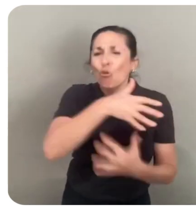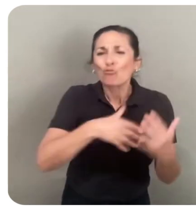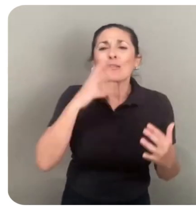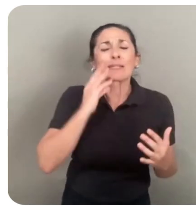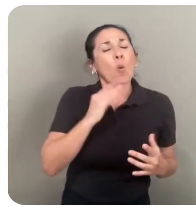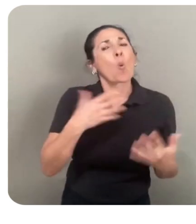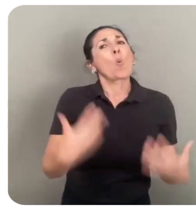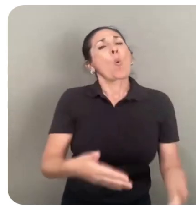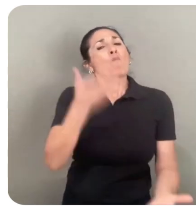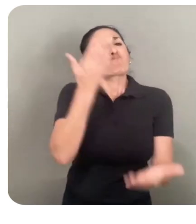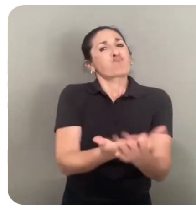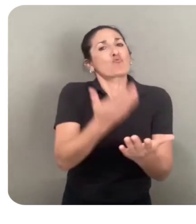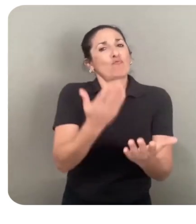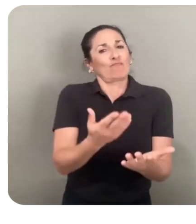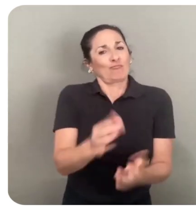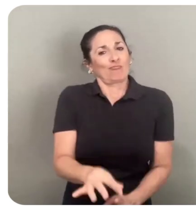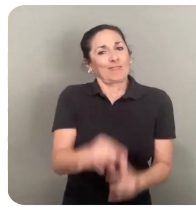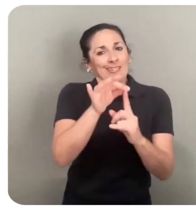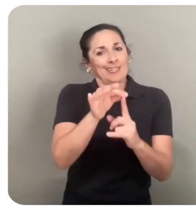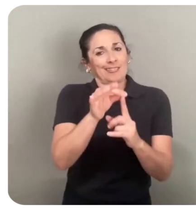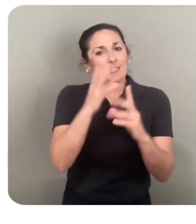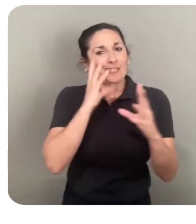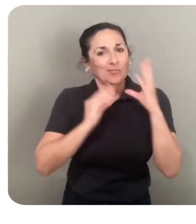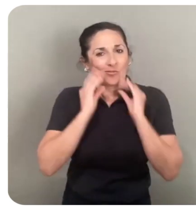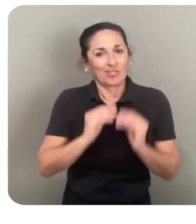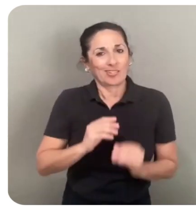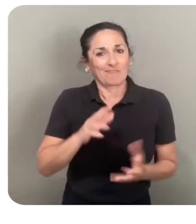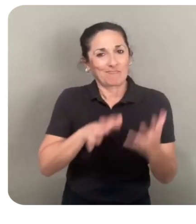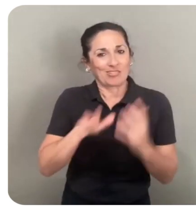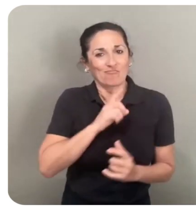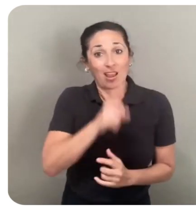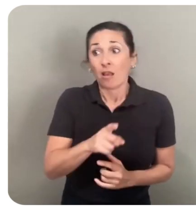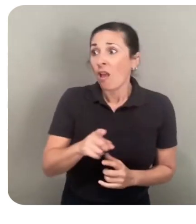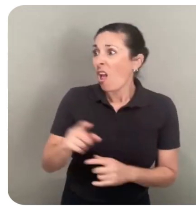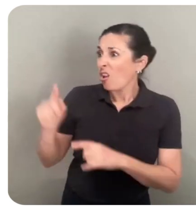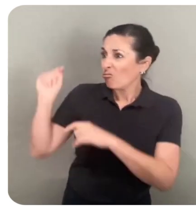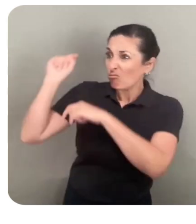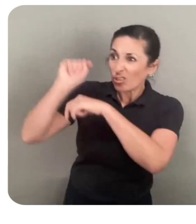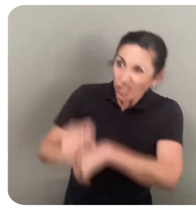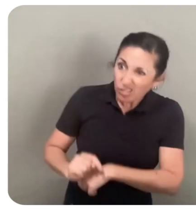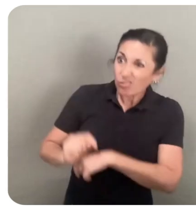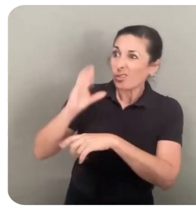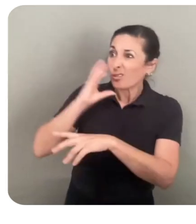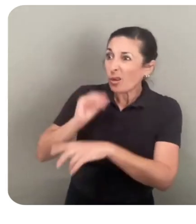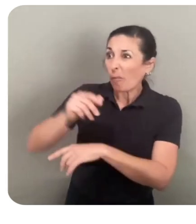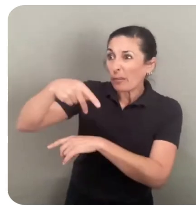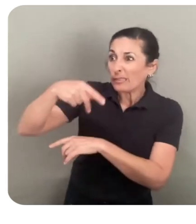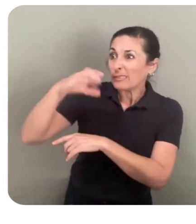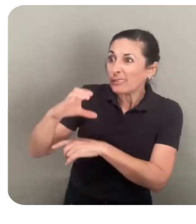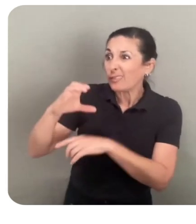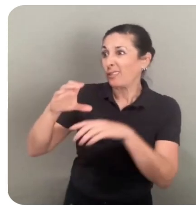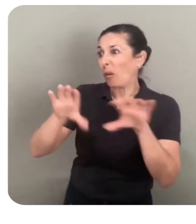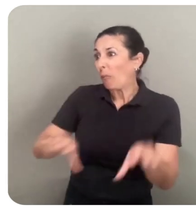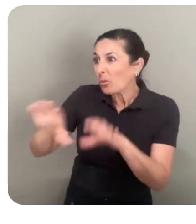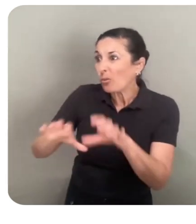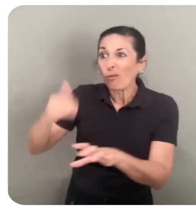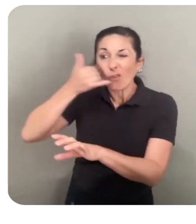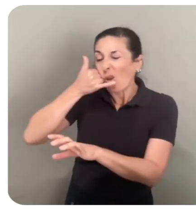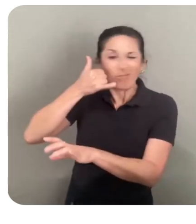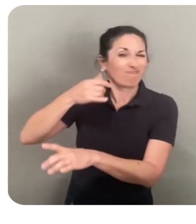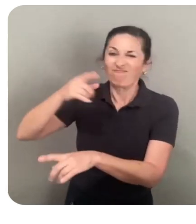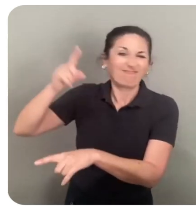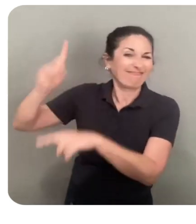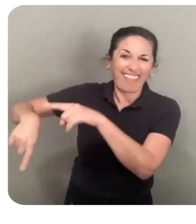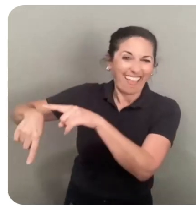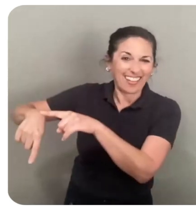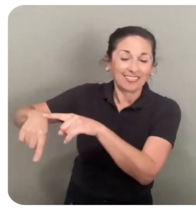the unique value of mixed reality and offer what no traditional experience on a PC, console, or phone can. Feeling